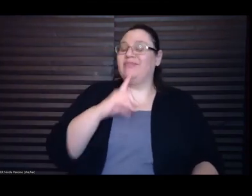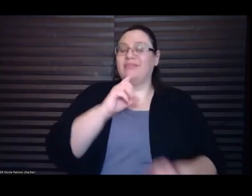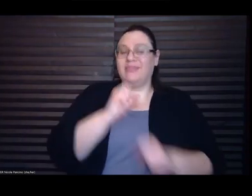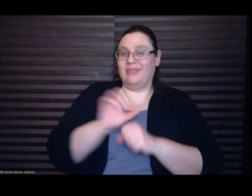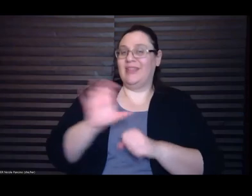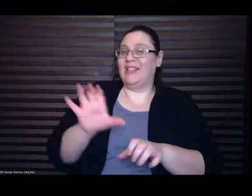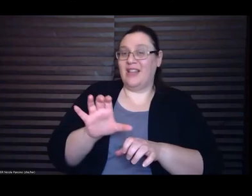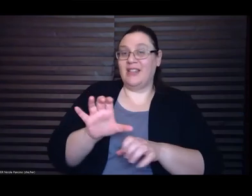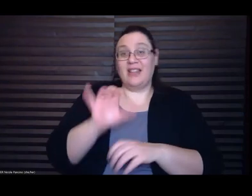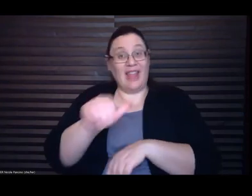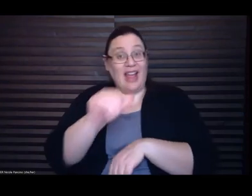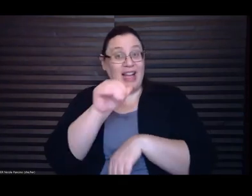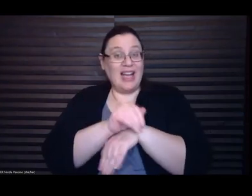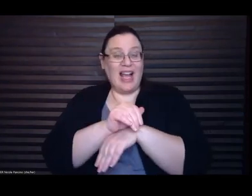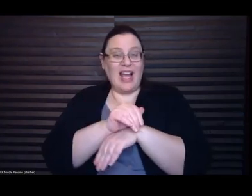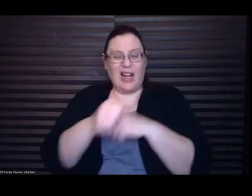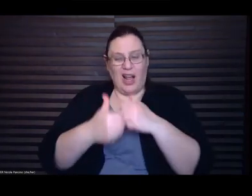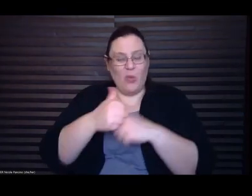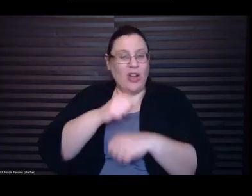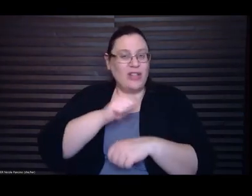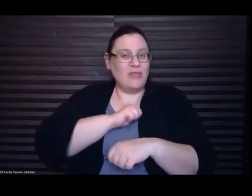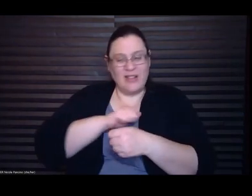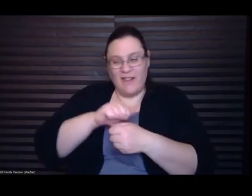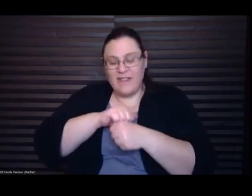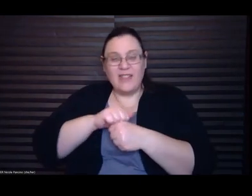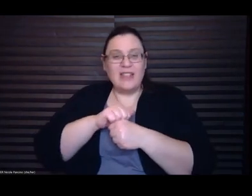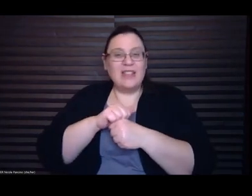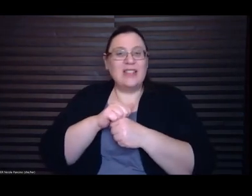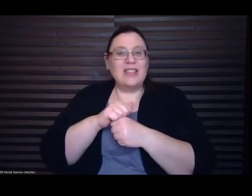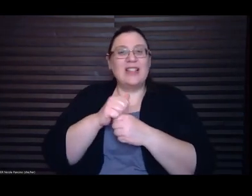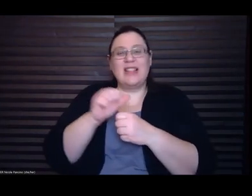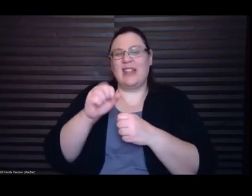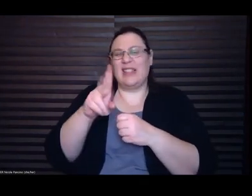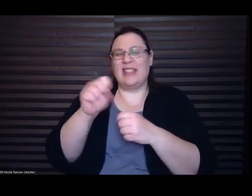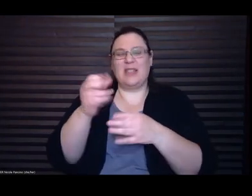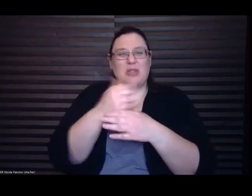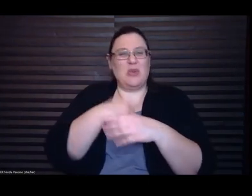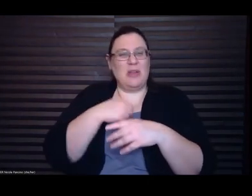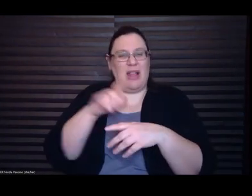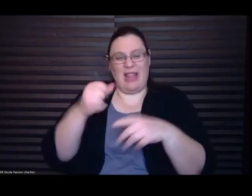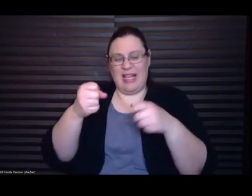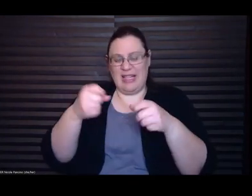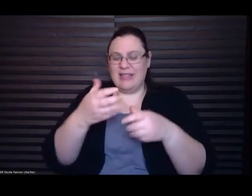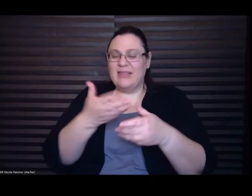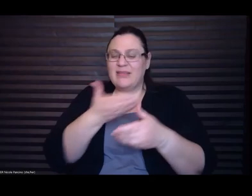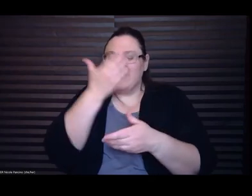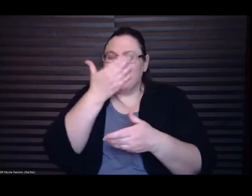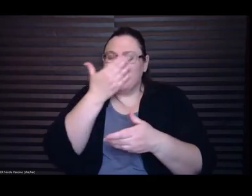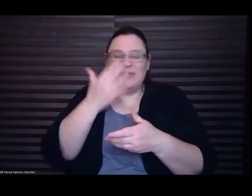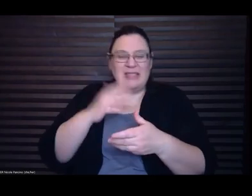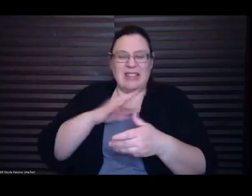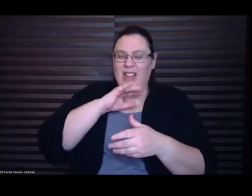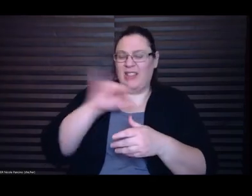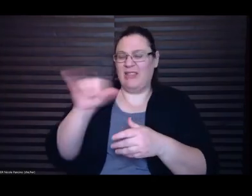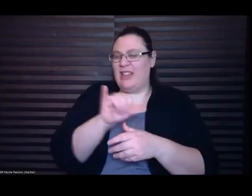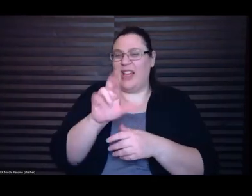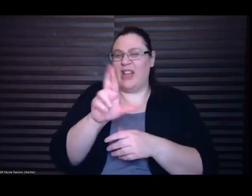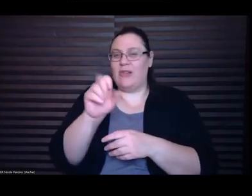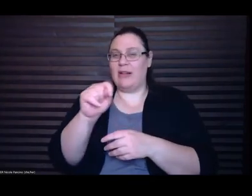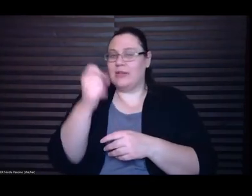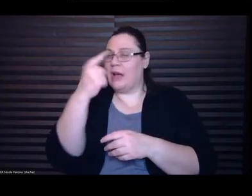suds between my legs are the color and scent of rust, but I am newer than I have ever been. Thank you.